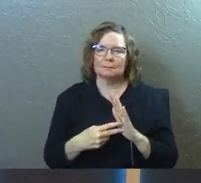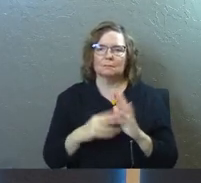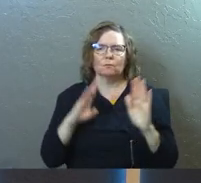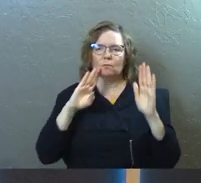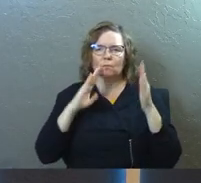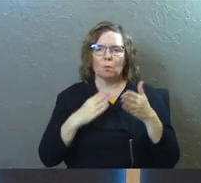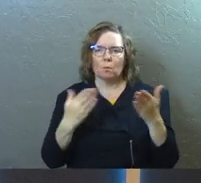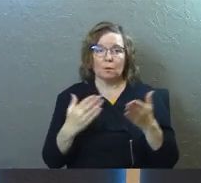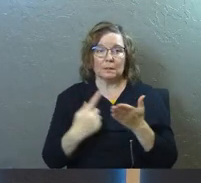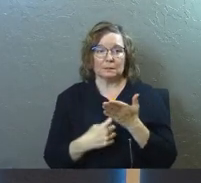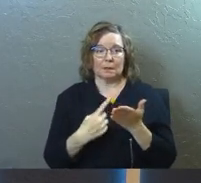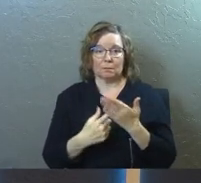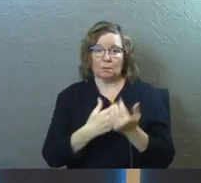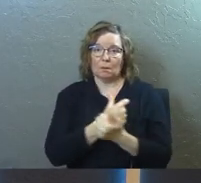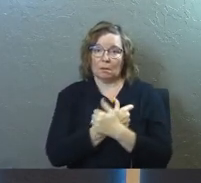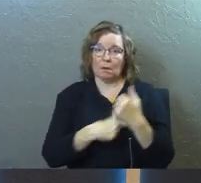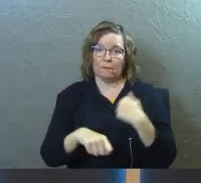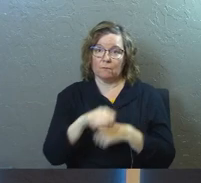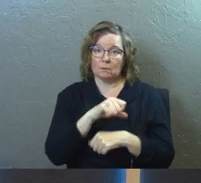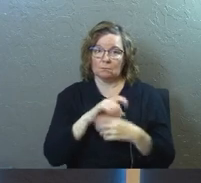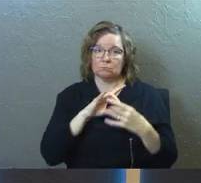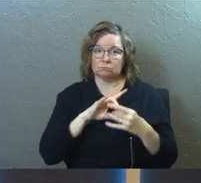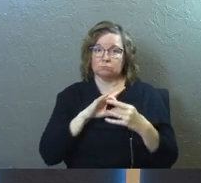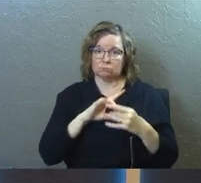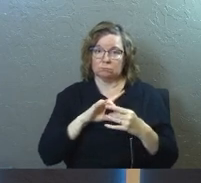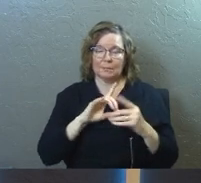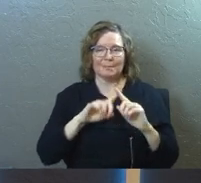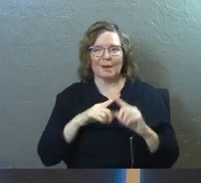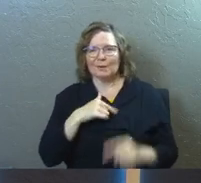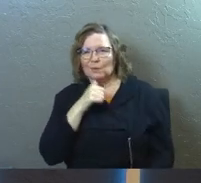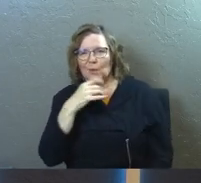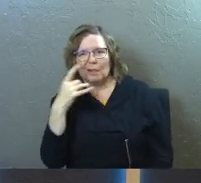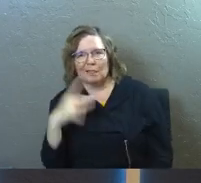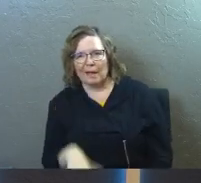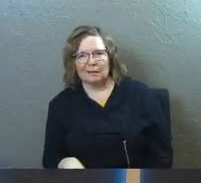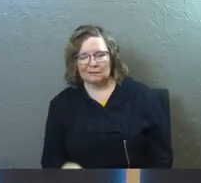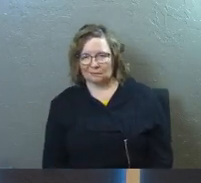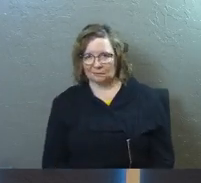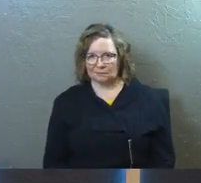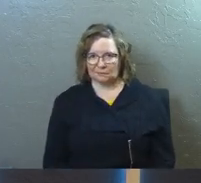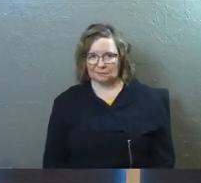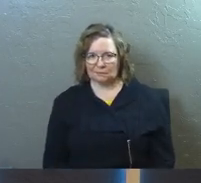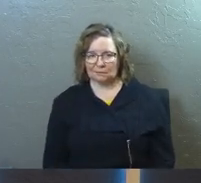Sometimes we love each other in our romantic relationships, but we don't like each other anymore.